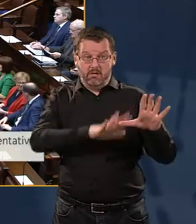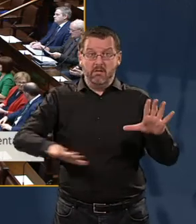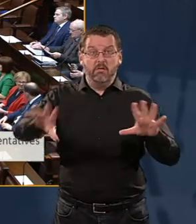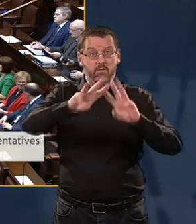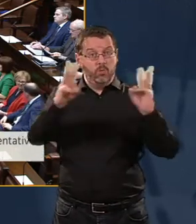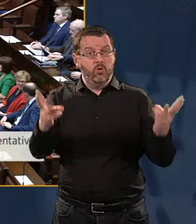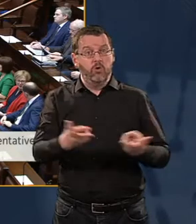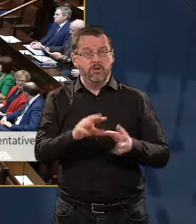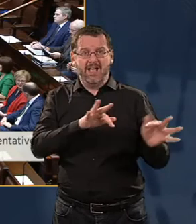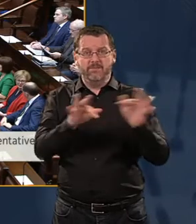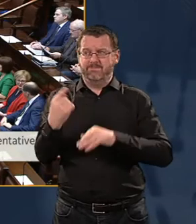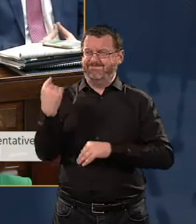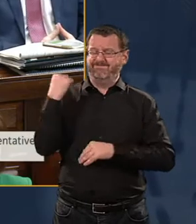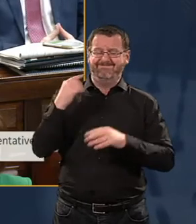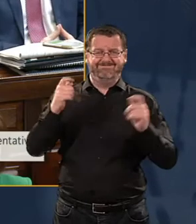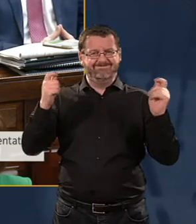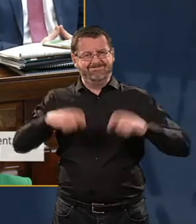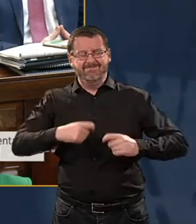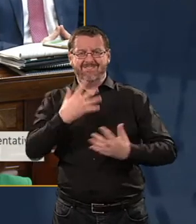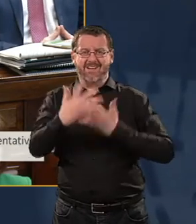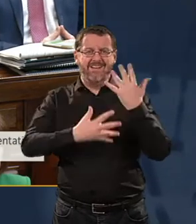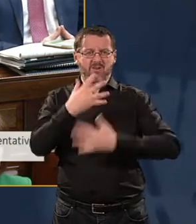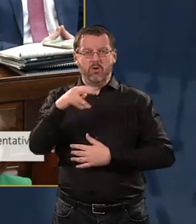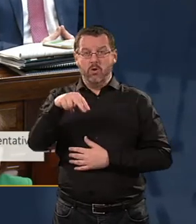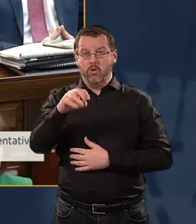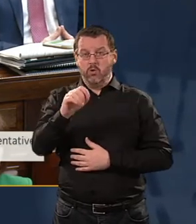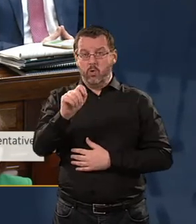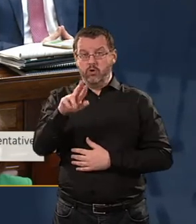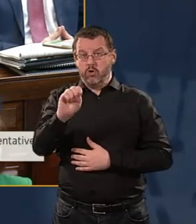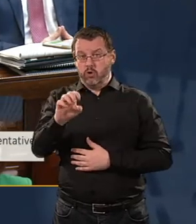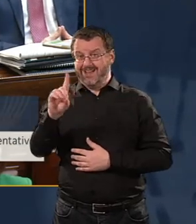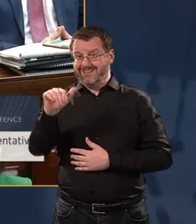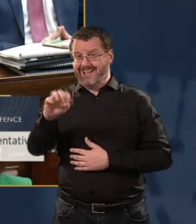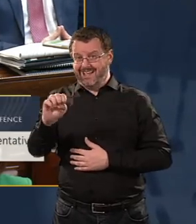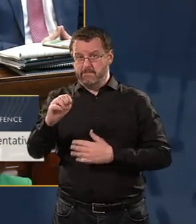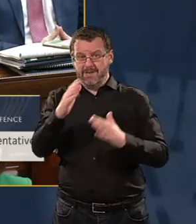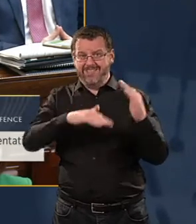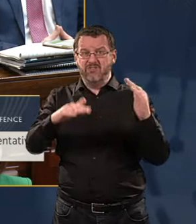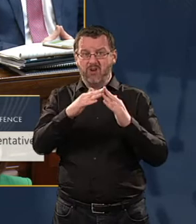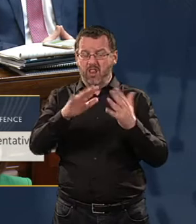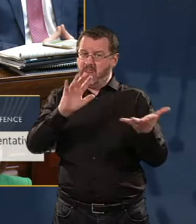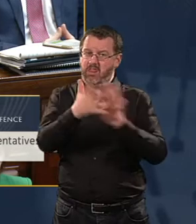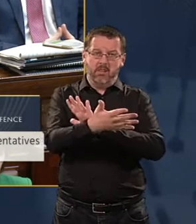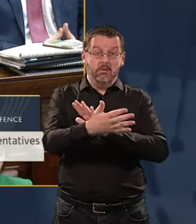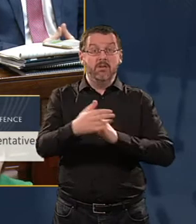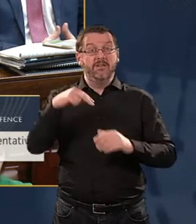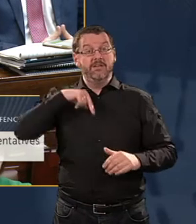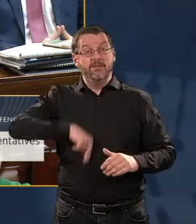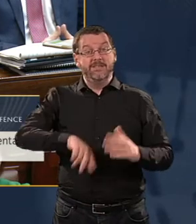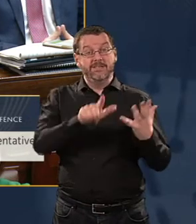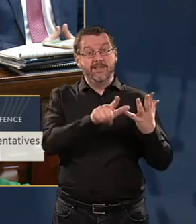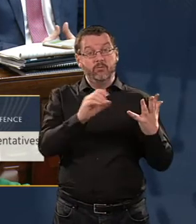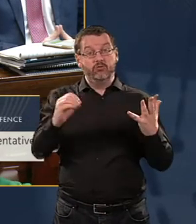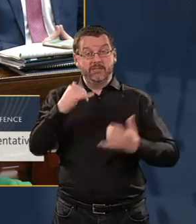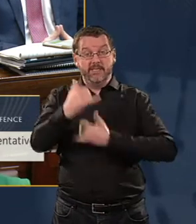devastating fire which destroyed Notre Dame Cathedral yesterday. For almost 700 years, the iconic Cathedral has